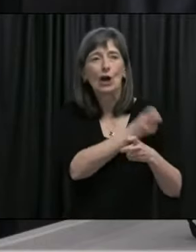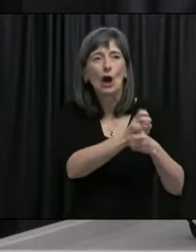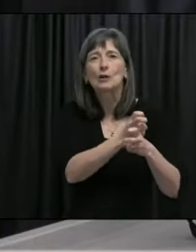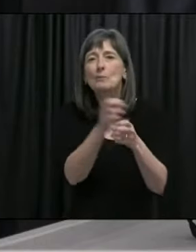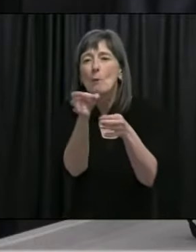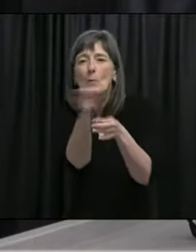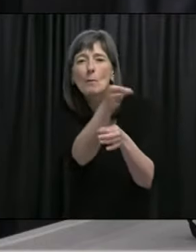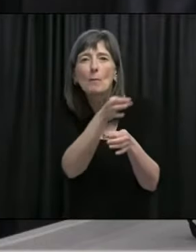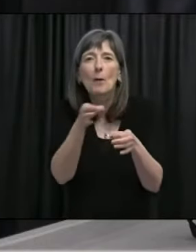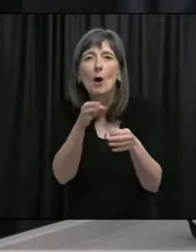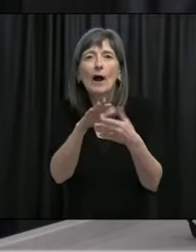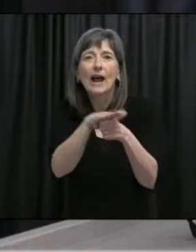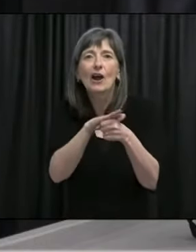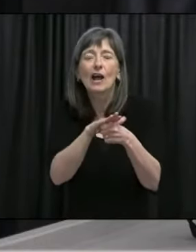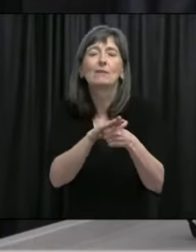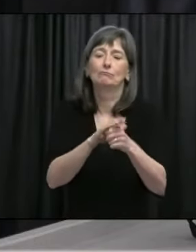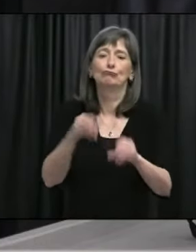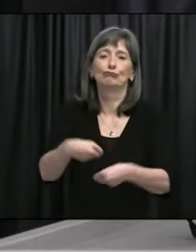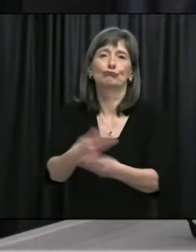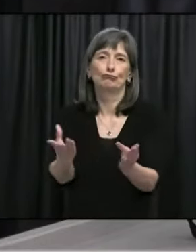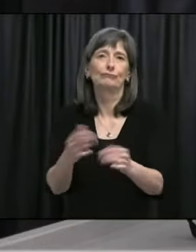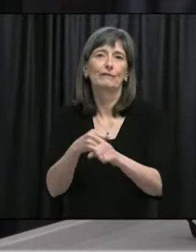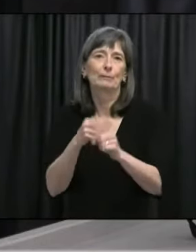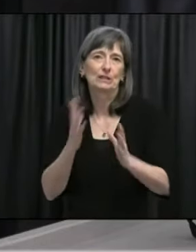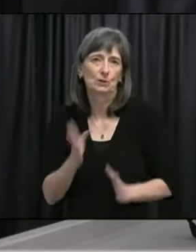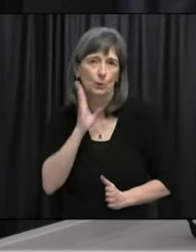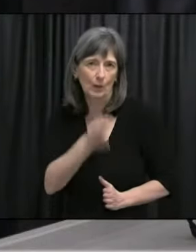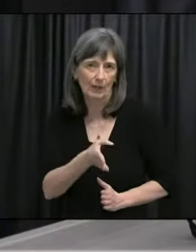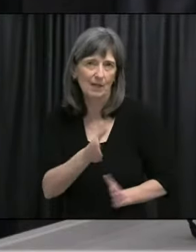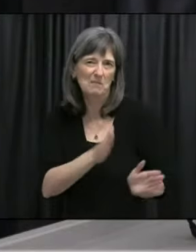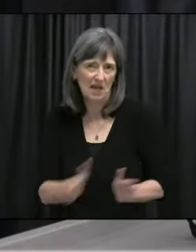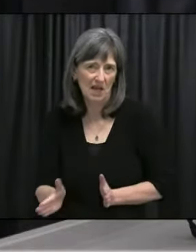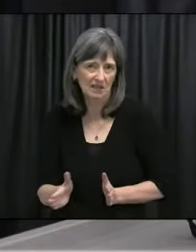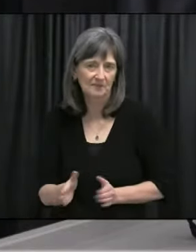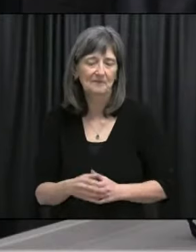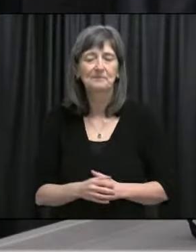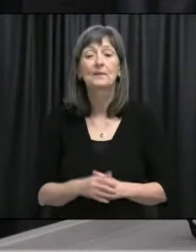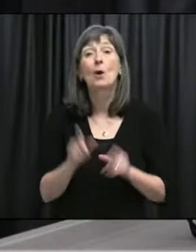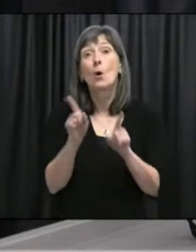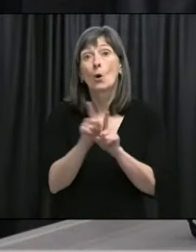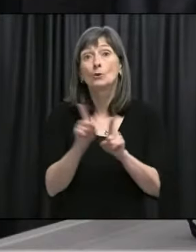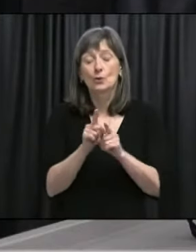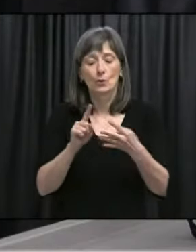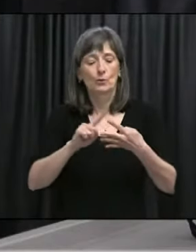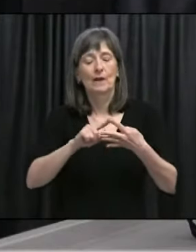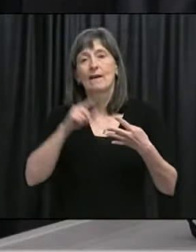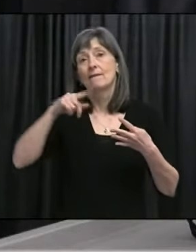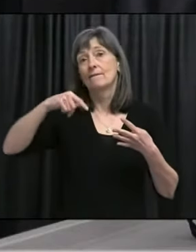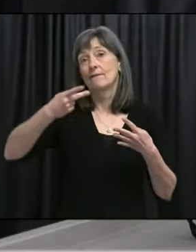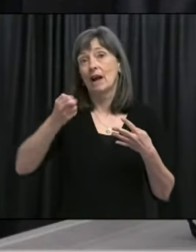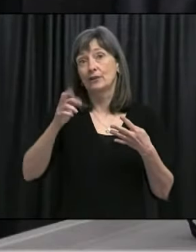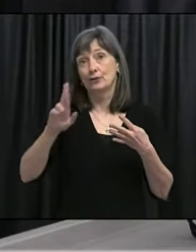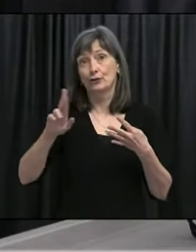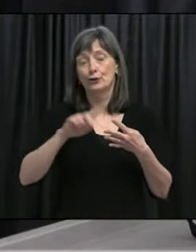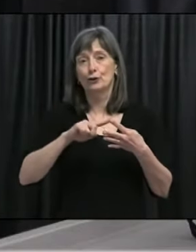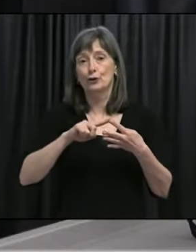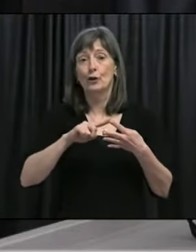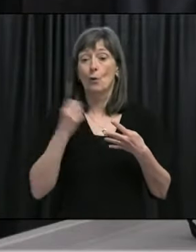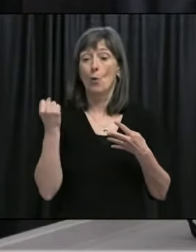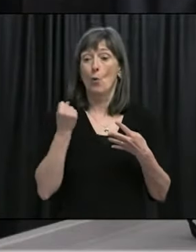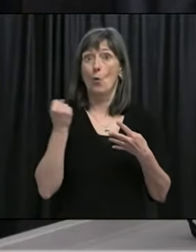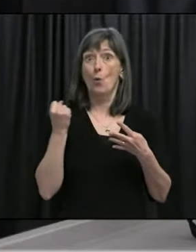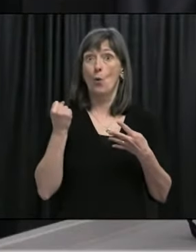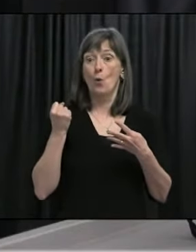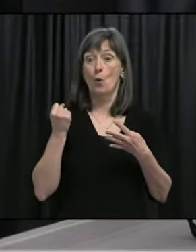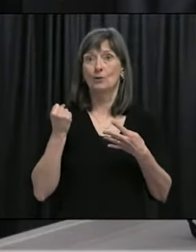The other piece is that Pfizer have also altered their storage recommendations in terms of